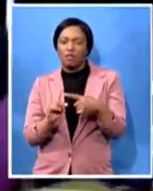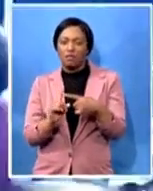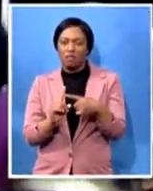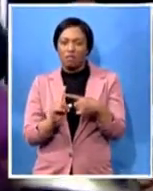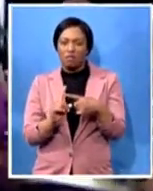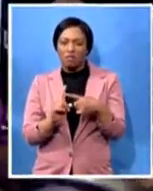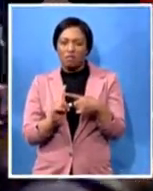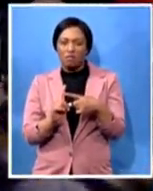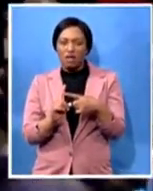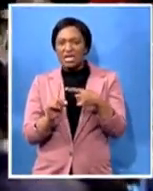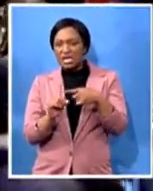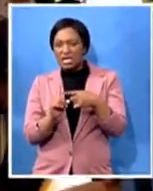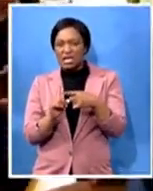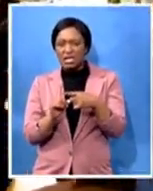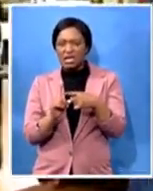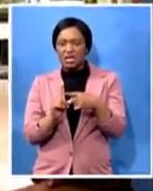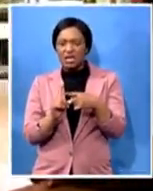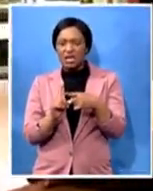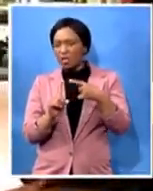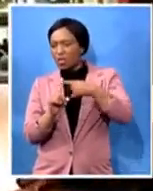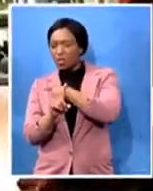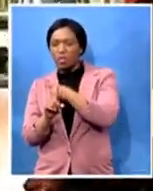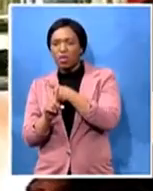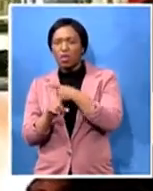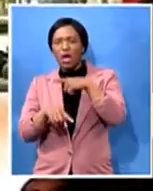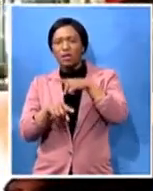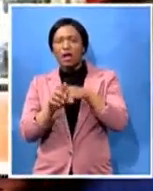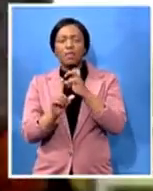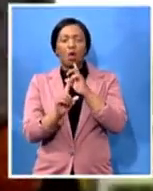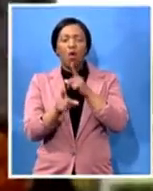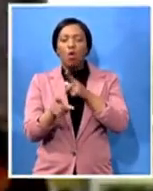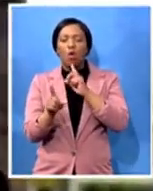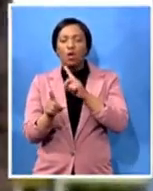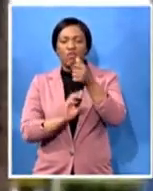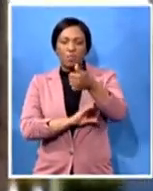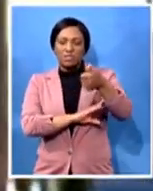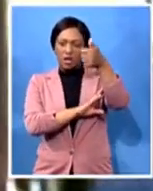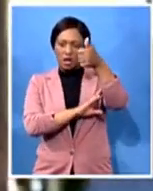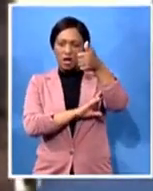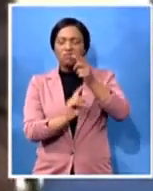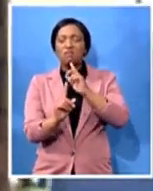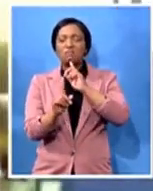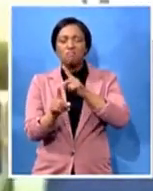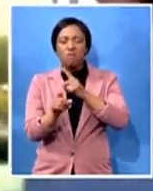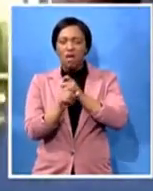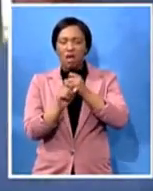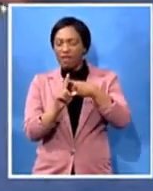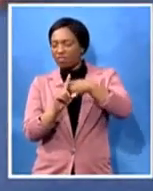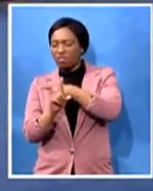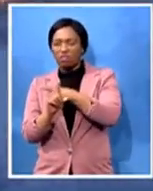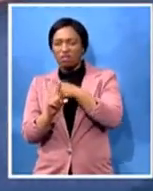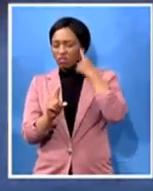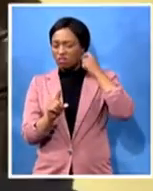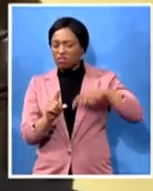orders from his seniors he was always loyal to the struggle uh taking code orders